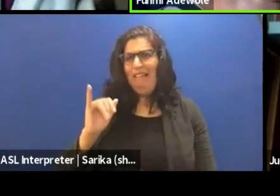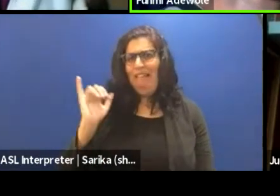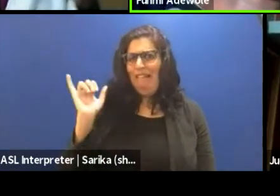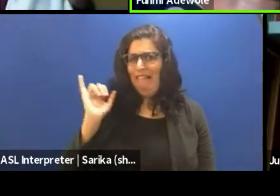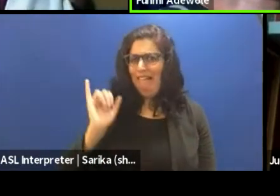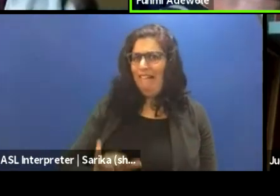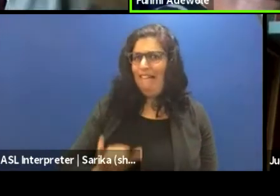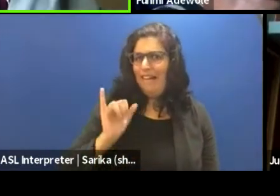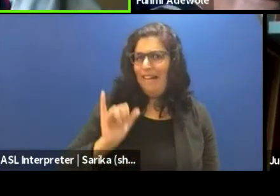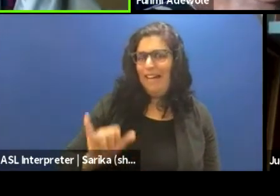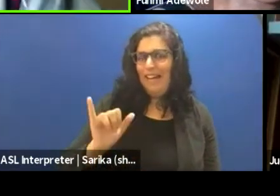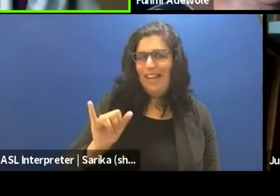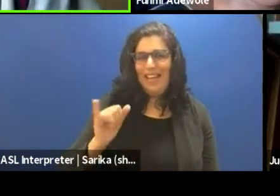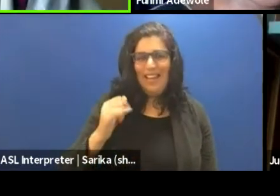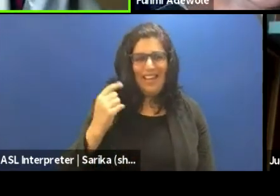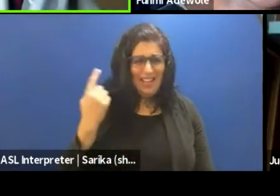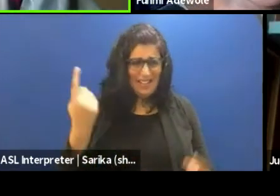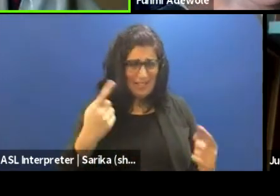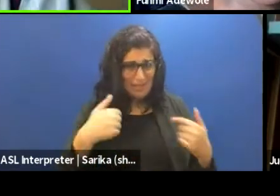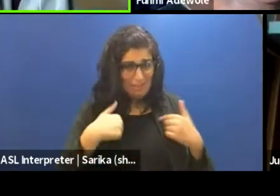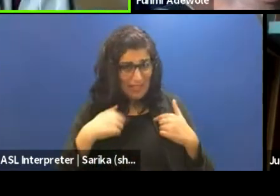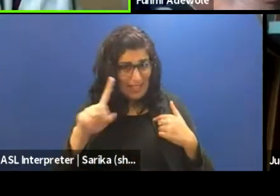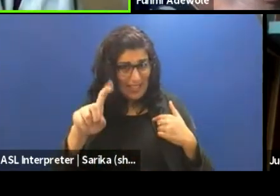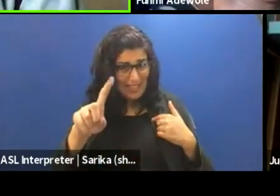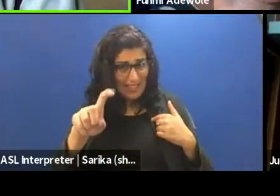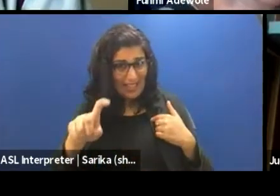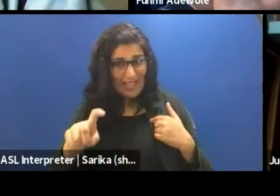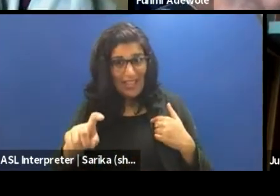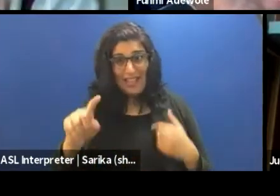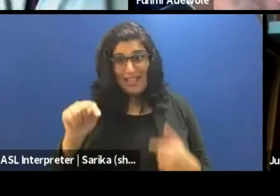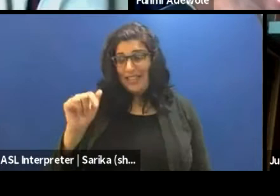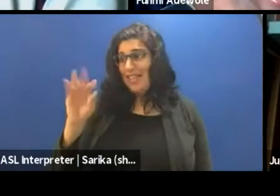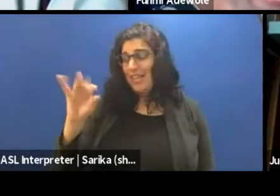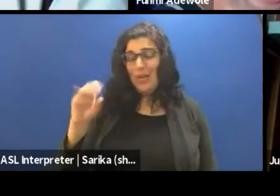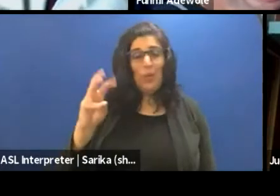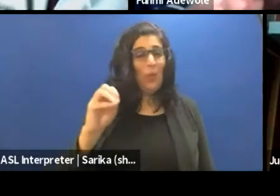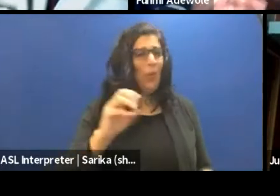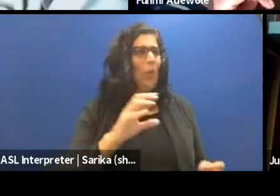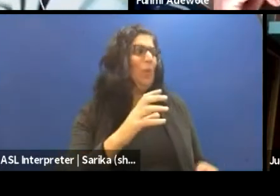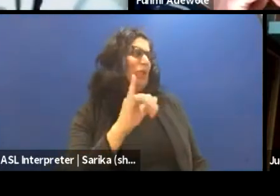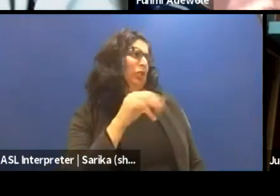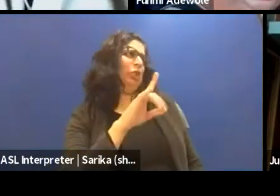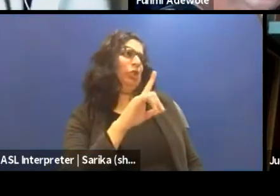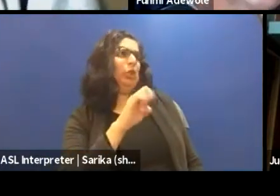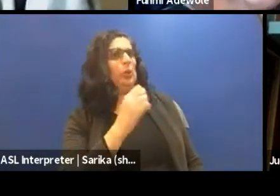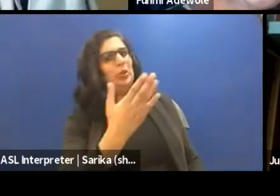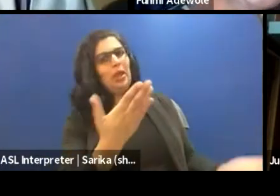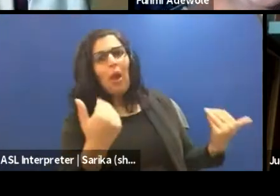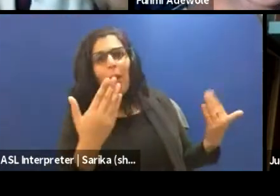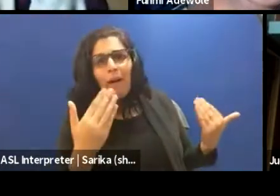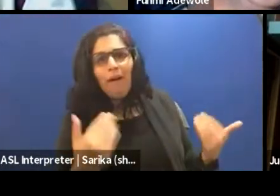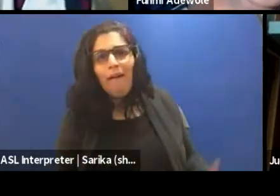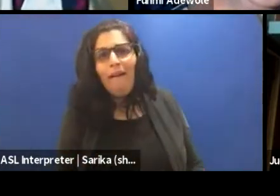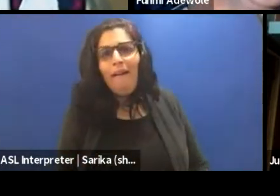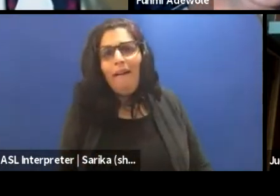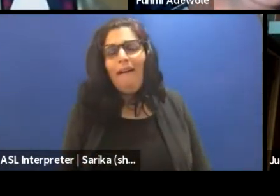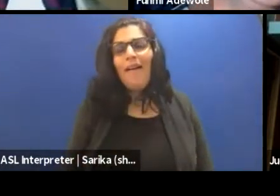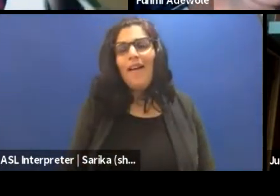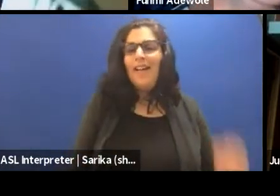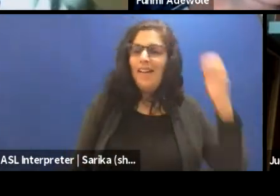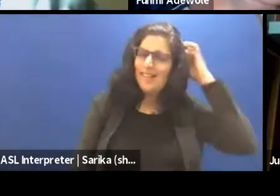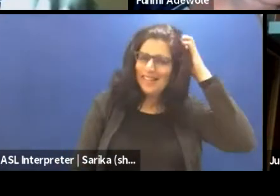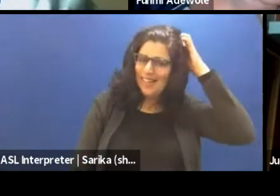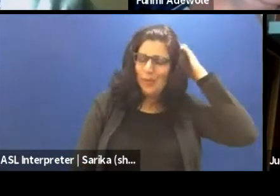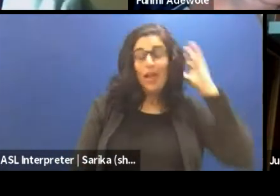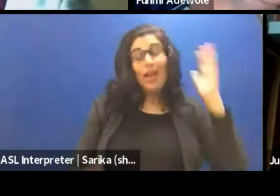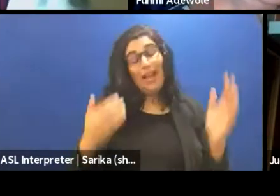just me? Oh, my goodness. Oh, Jude, Jude, Jude, come on. Well, I knew what I was signing up for.